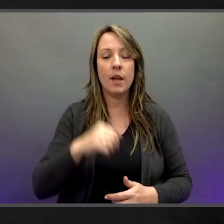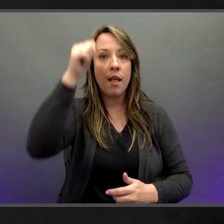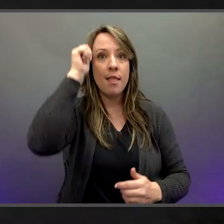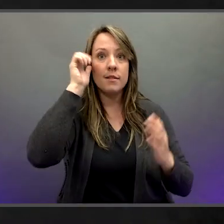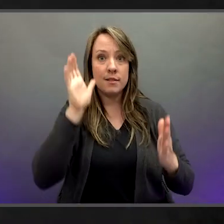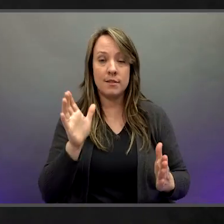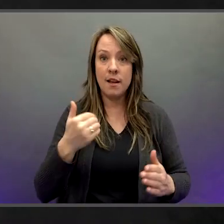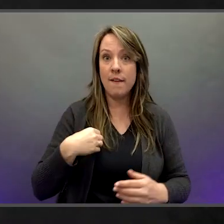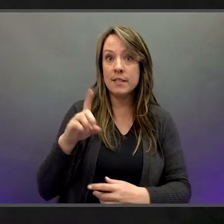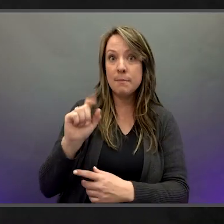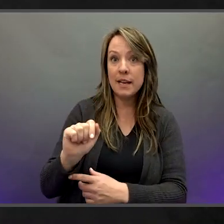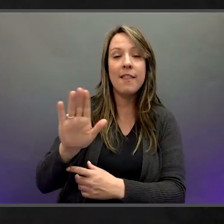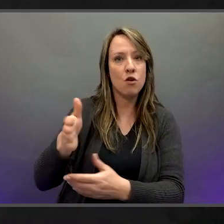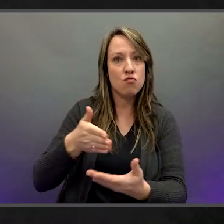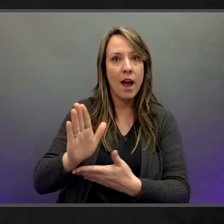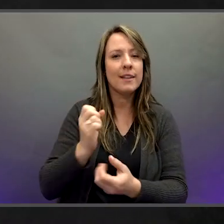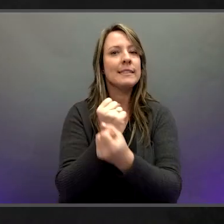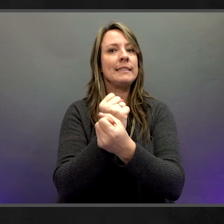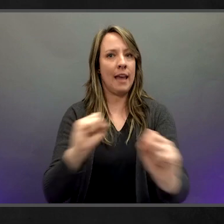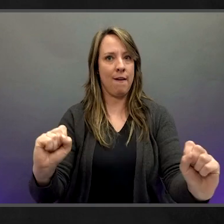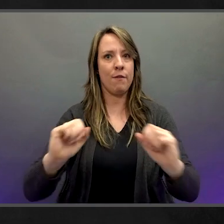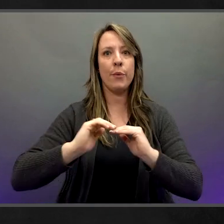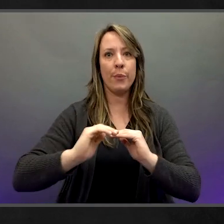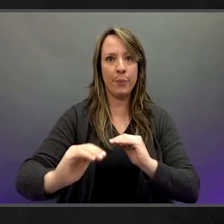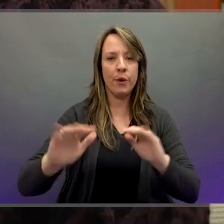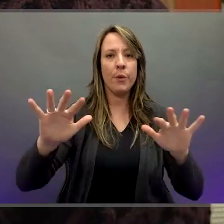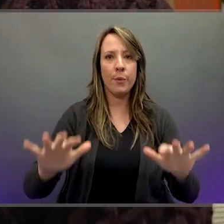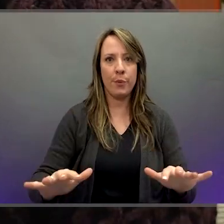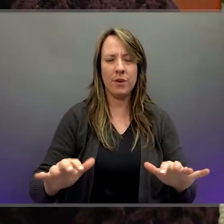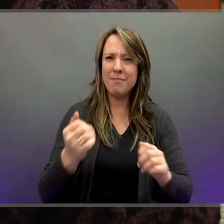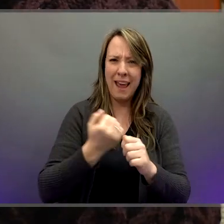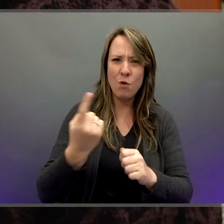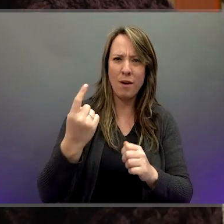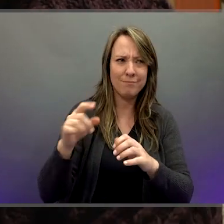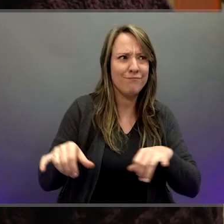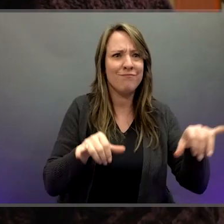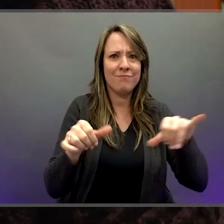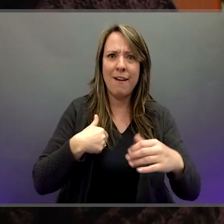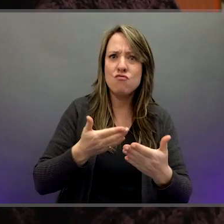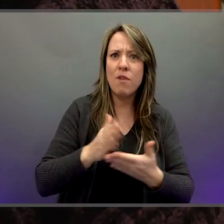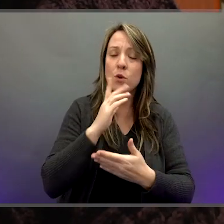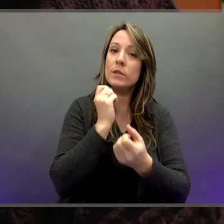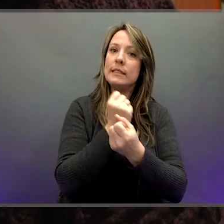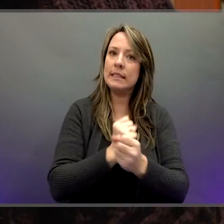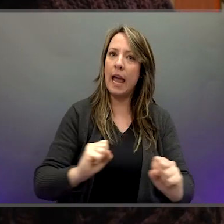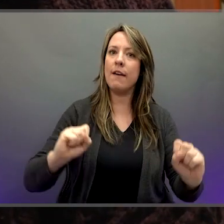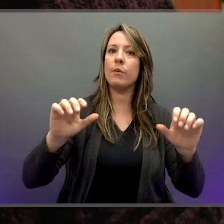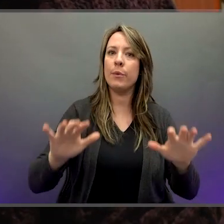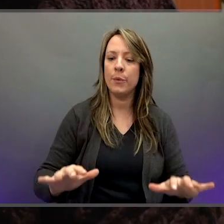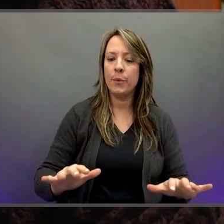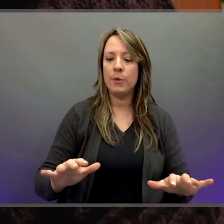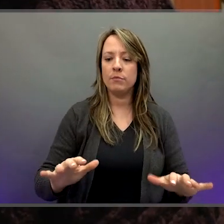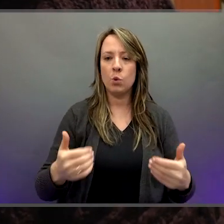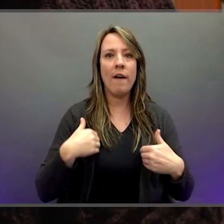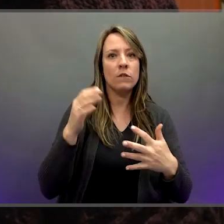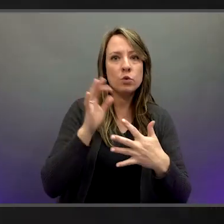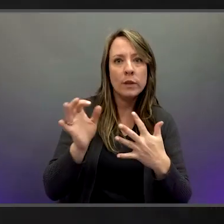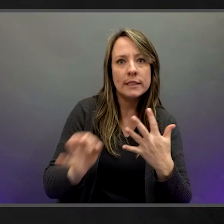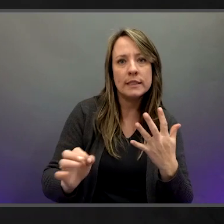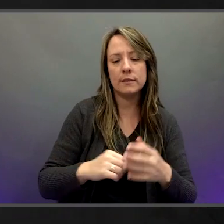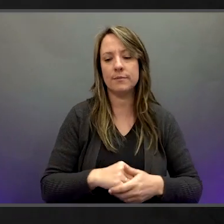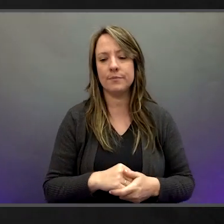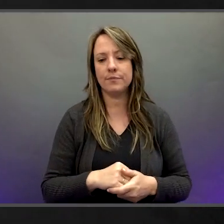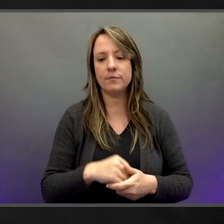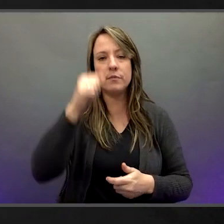Alaskans with disabilities have a right to be safe. Everyone has a right to be safe. Everyone has a right to have choices.